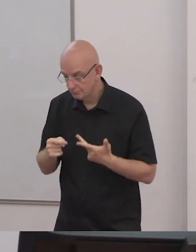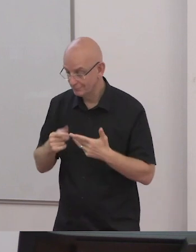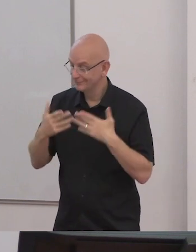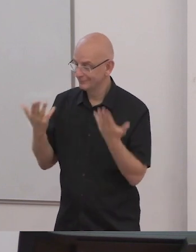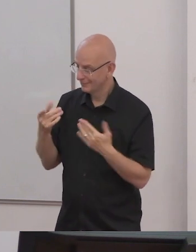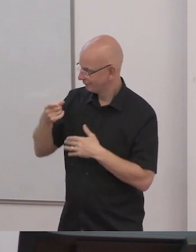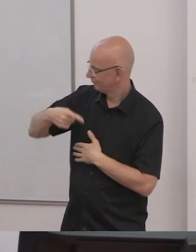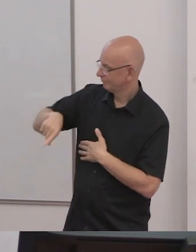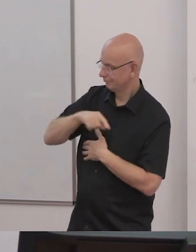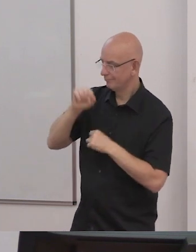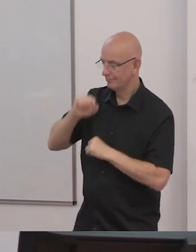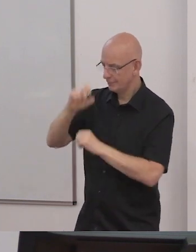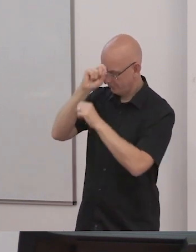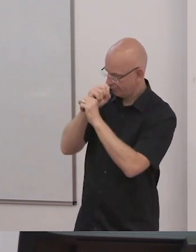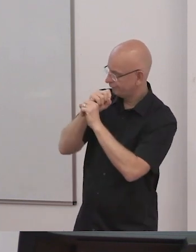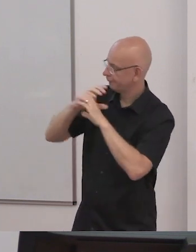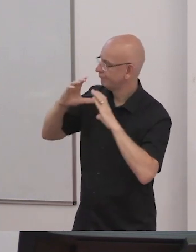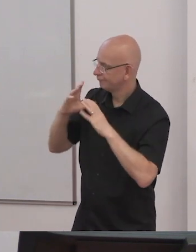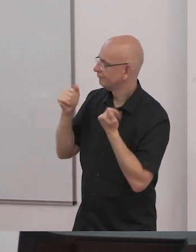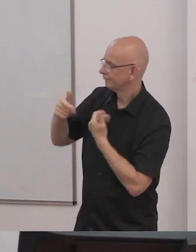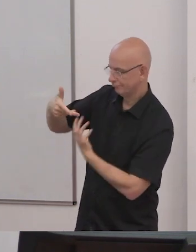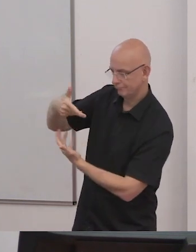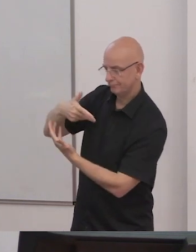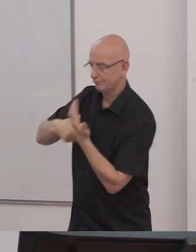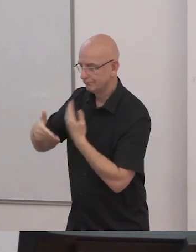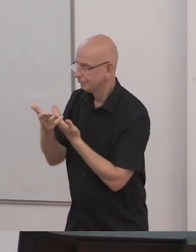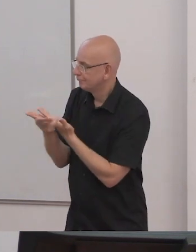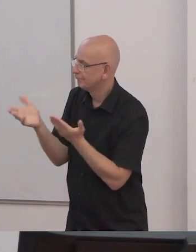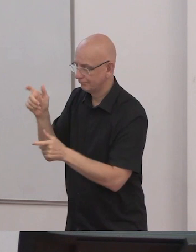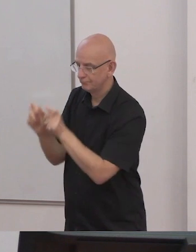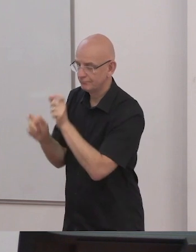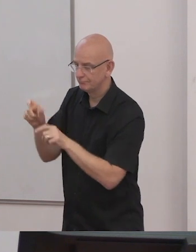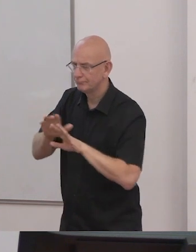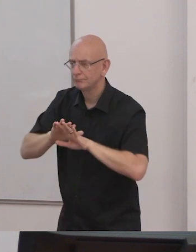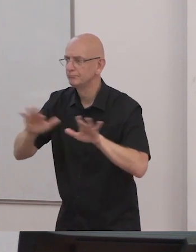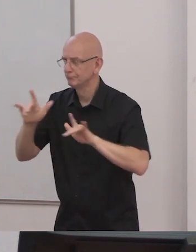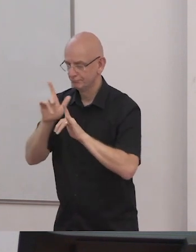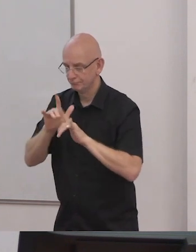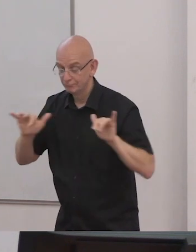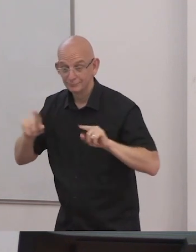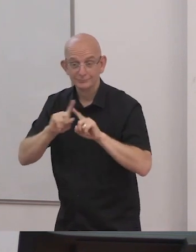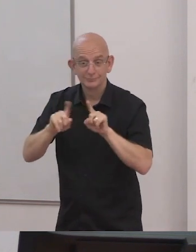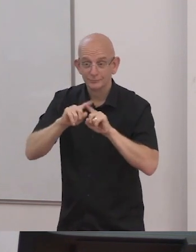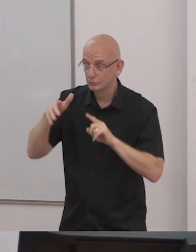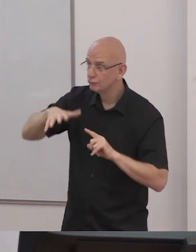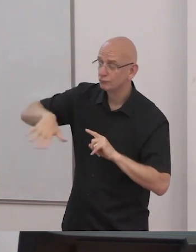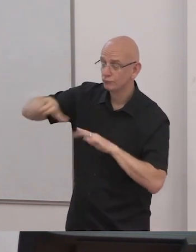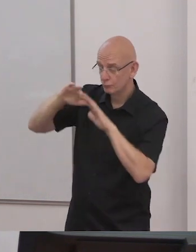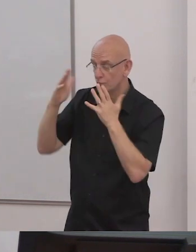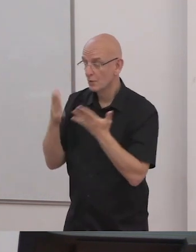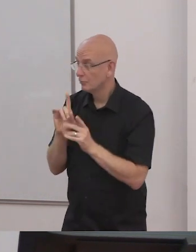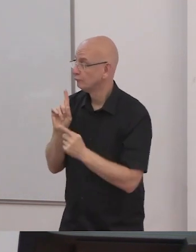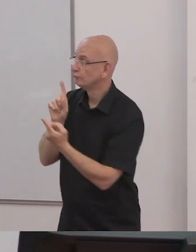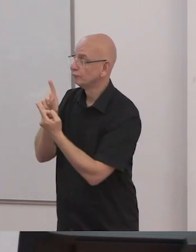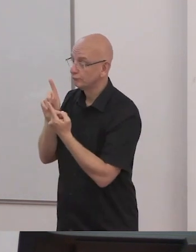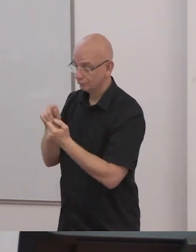with a diverse range of abilities they will imagine and expect to work in places